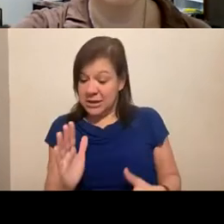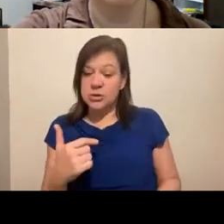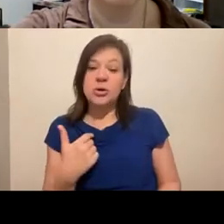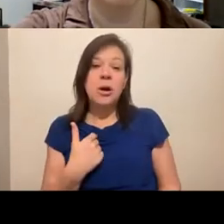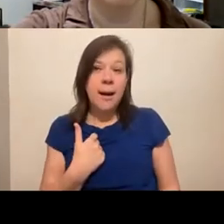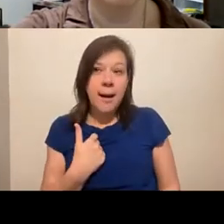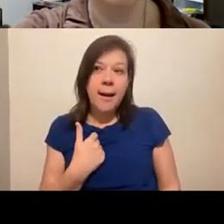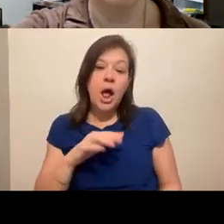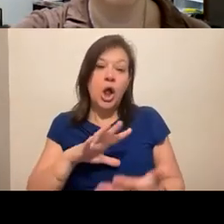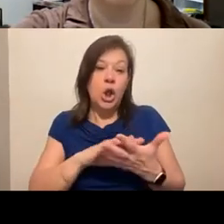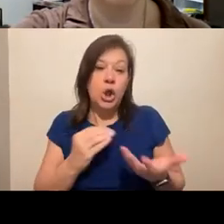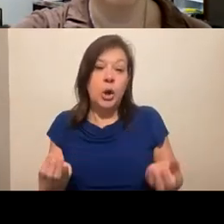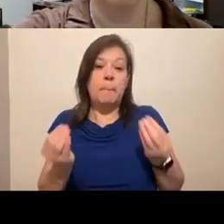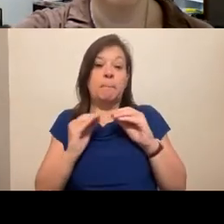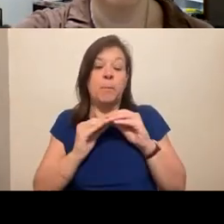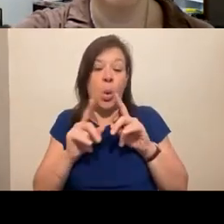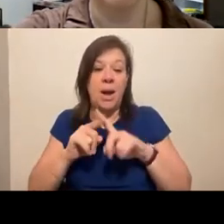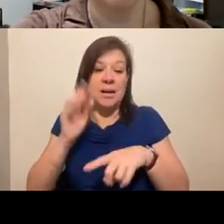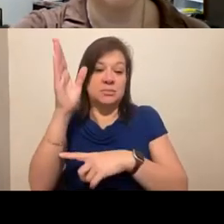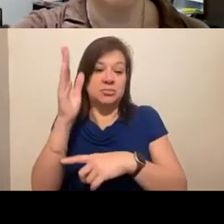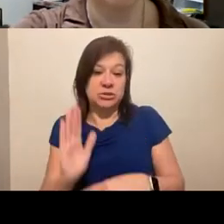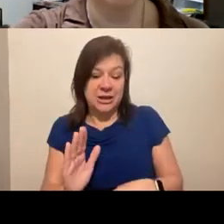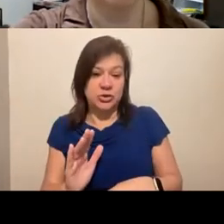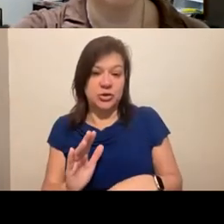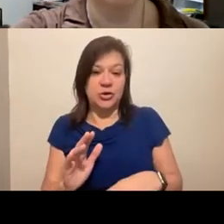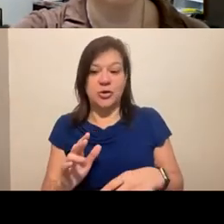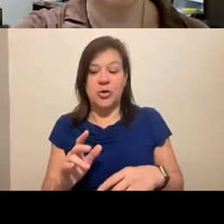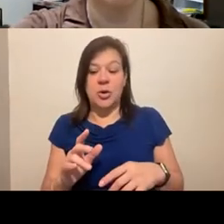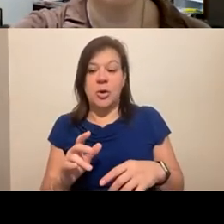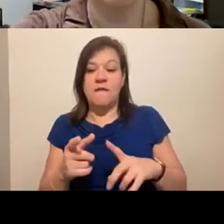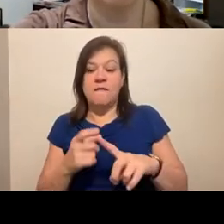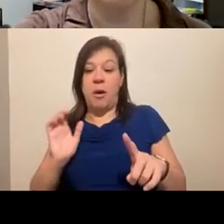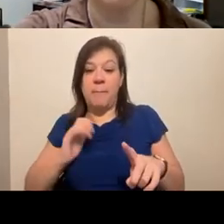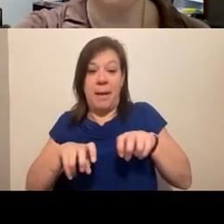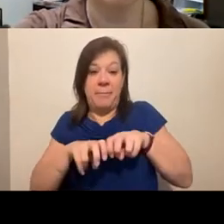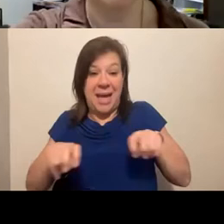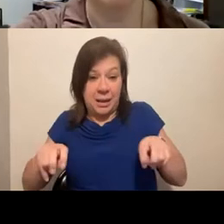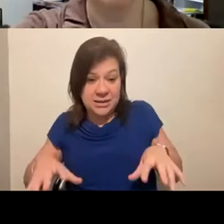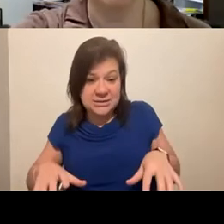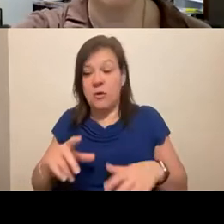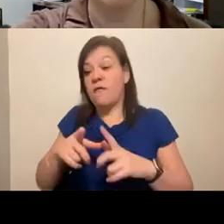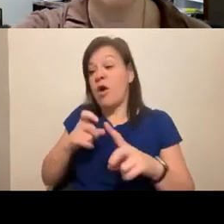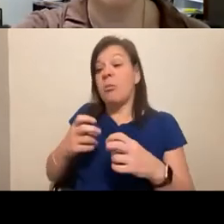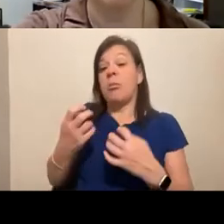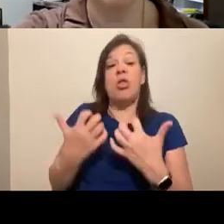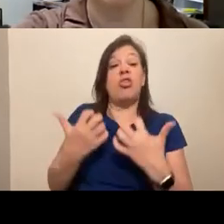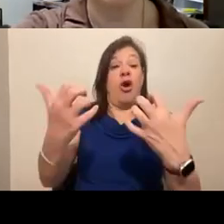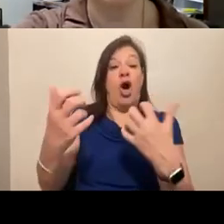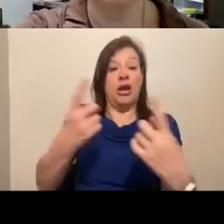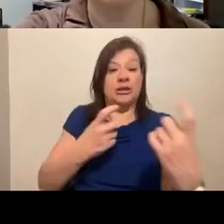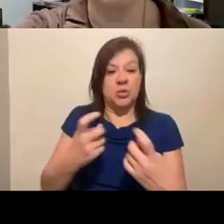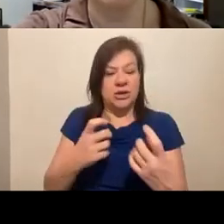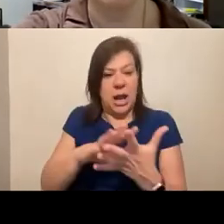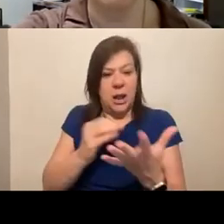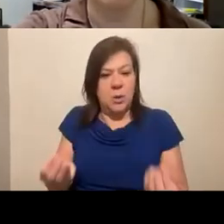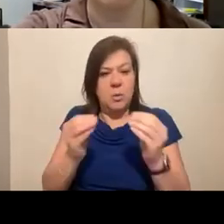more as a presenter from sort of the panelists that I work with or the audience questions that I get than I would if I were sort of just